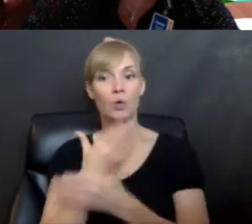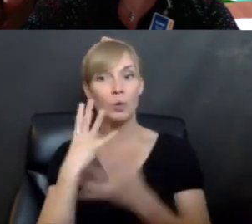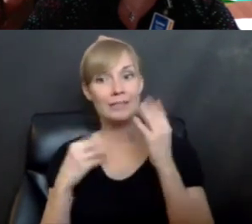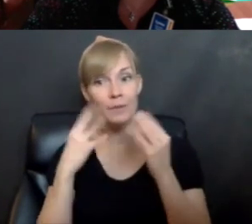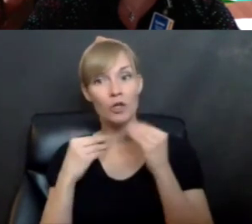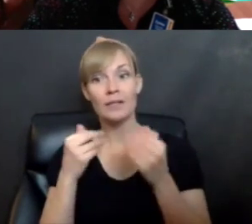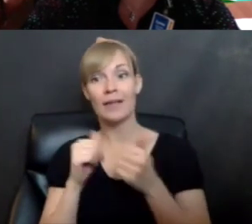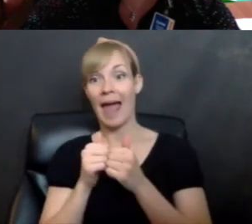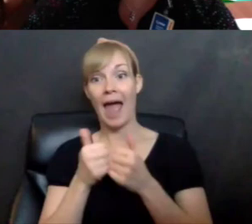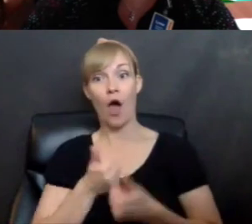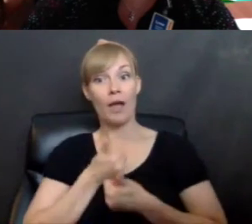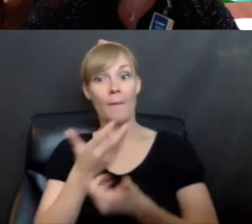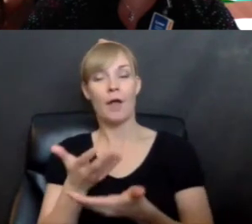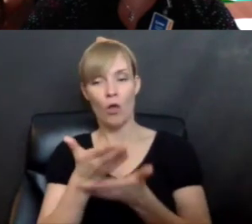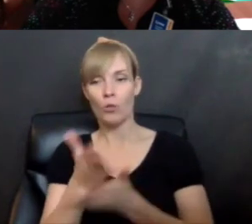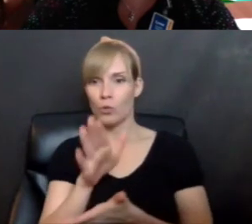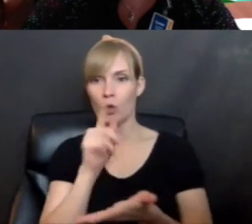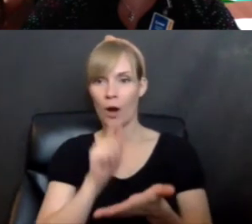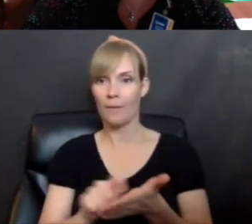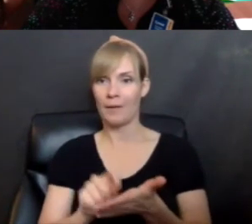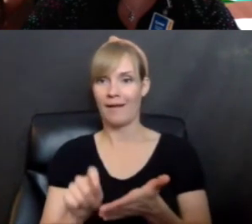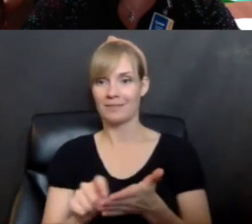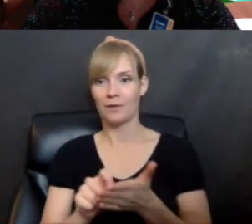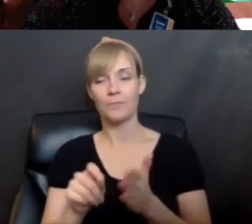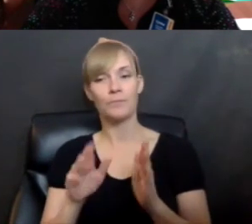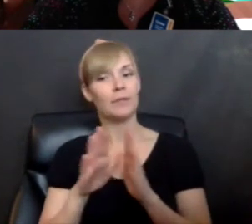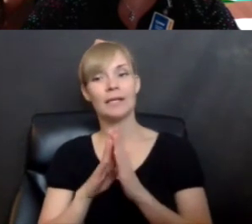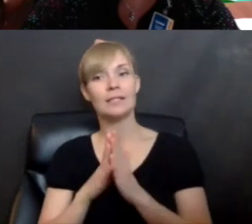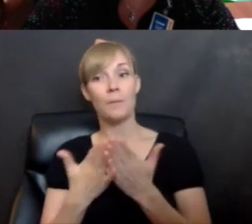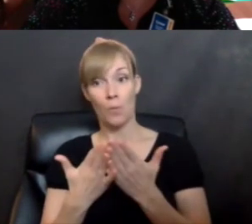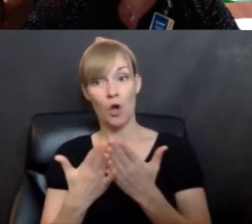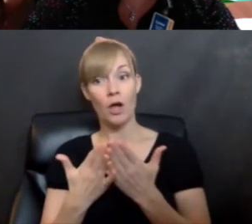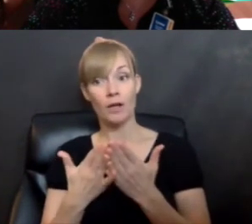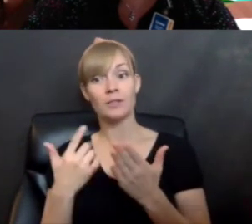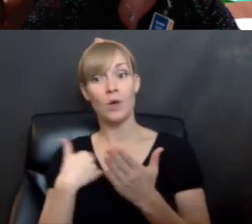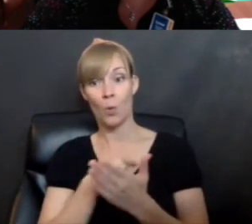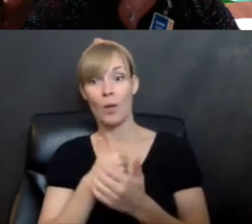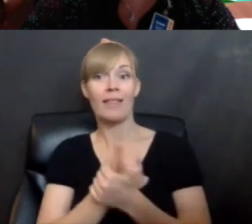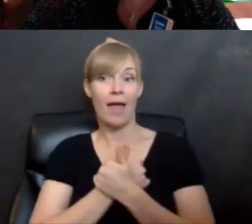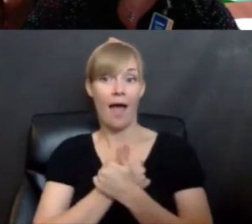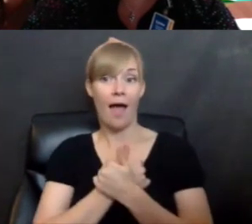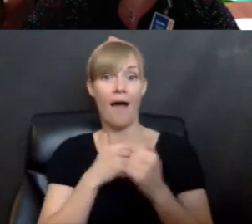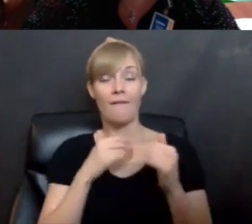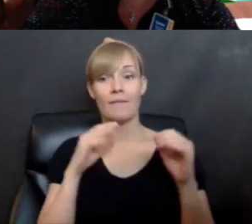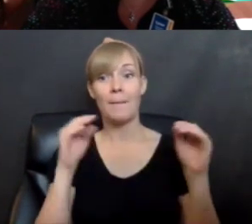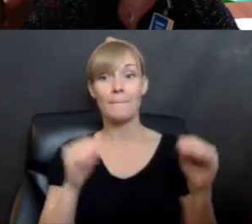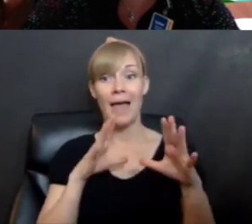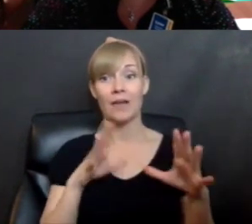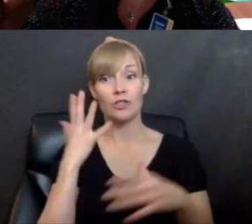out through your pencil, right? Because books don't come, even though we love the magic of tree house, books don't come from magic wands.